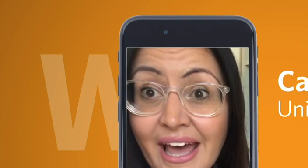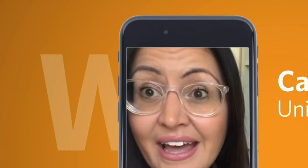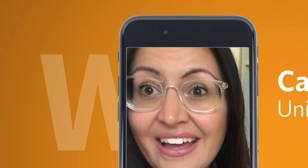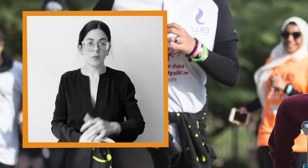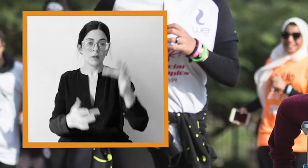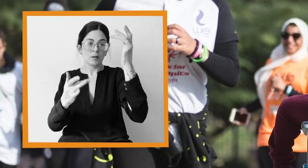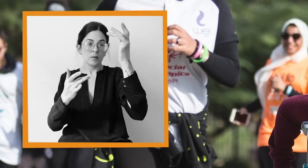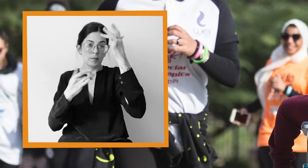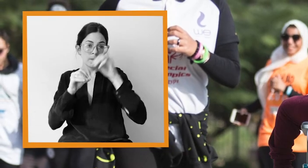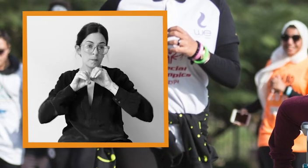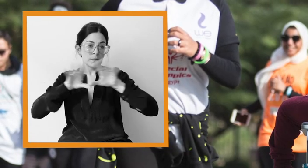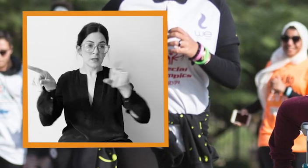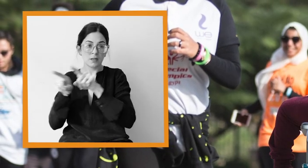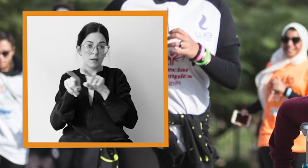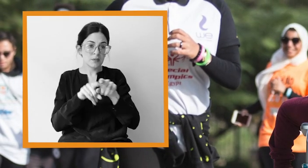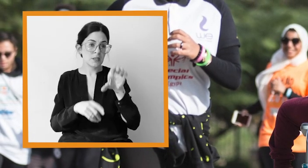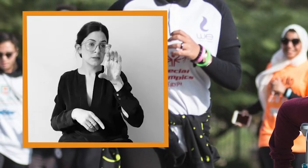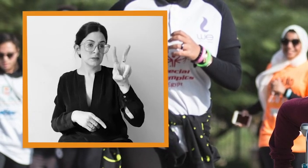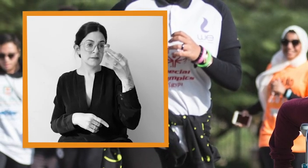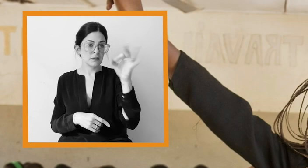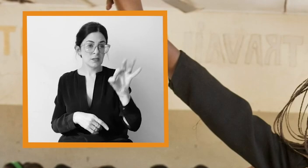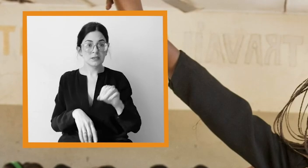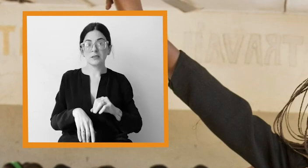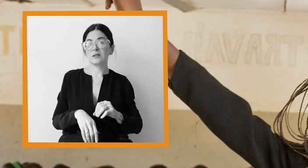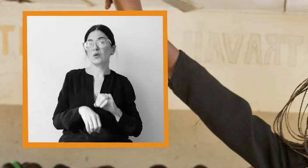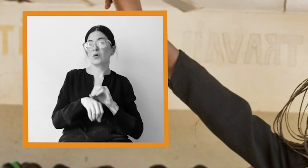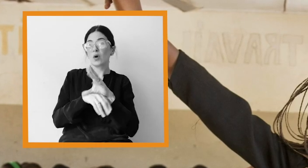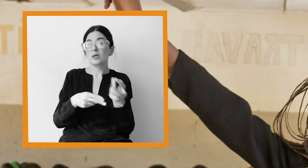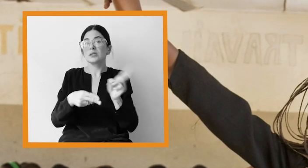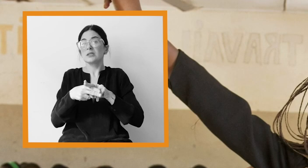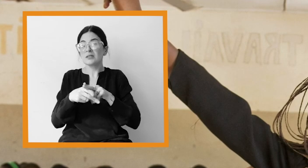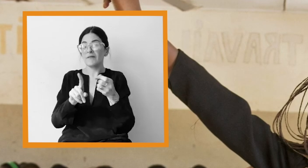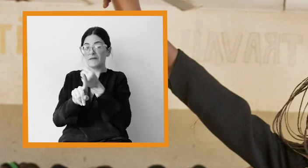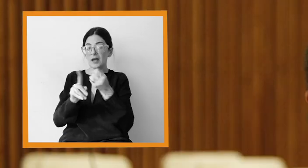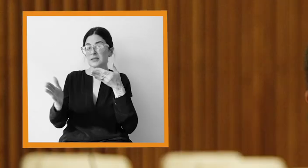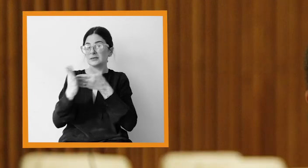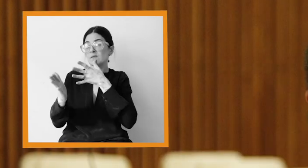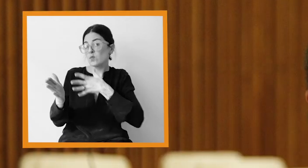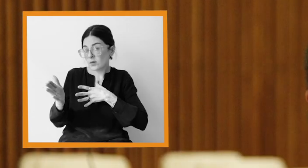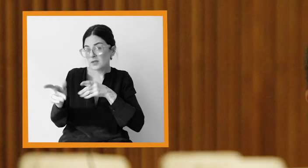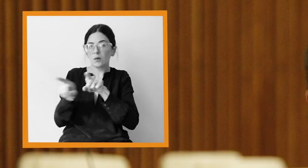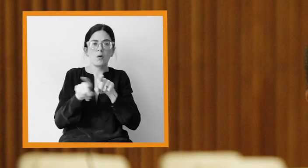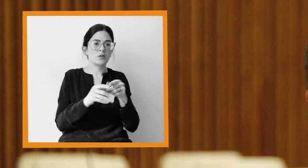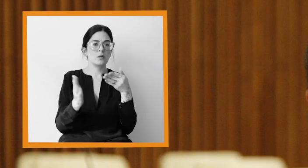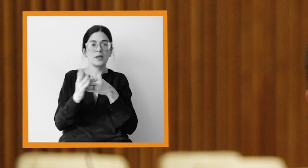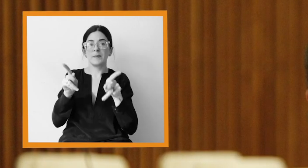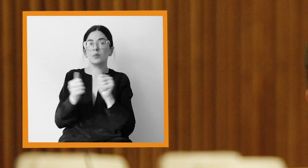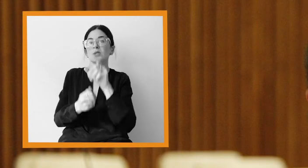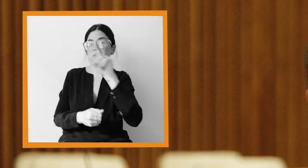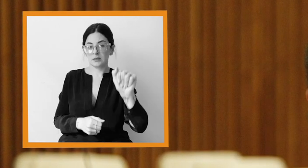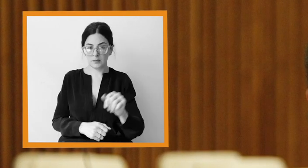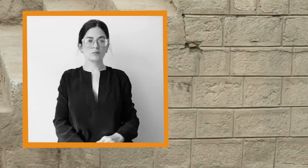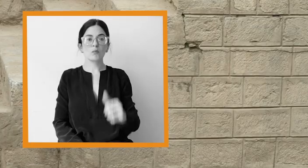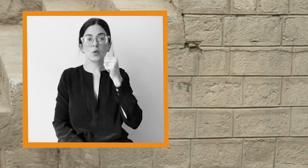a lot like care. Pandemics like COVID-19 result in an overall increase in gender-based violence. And some of those